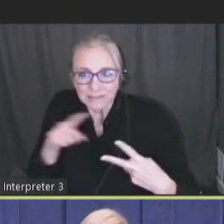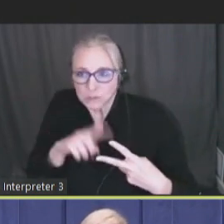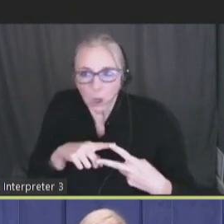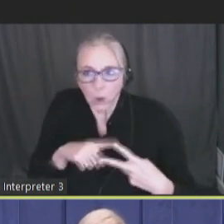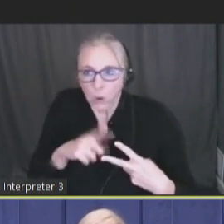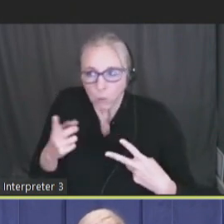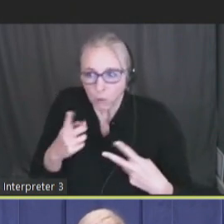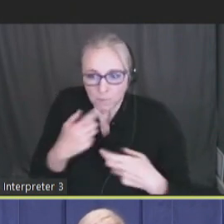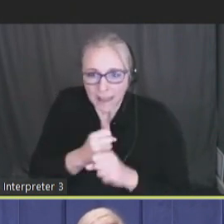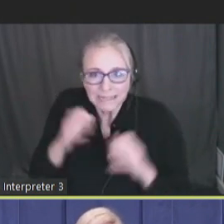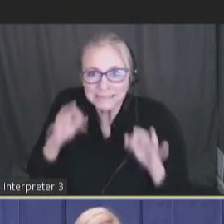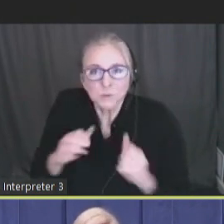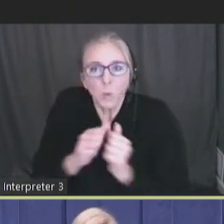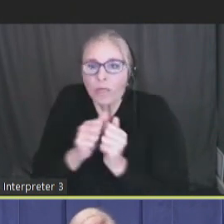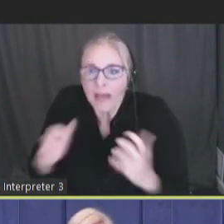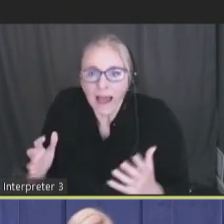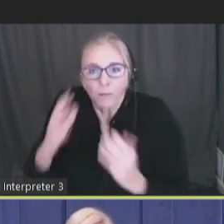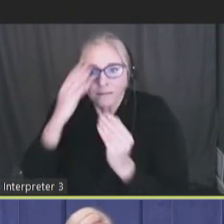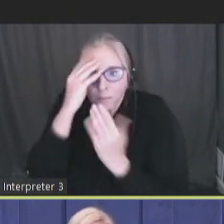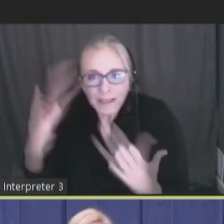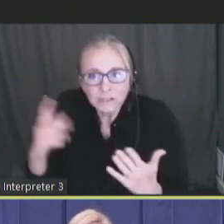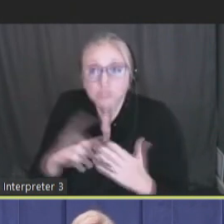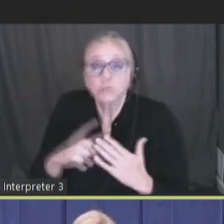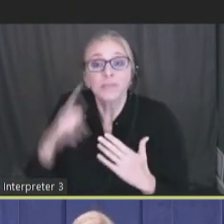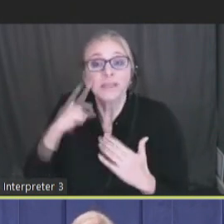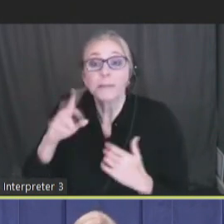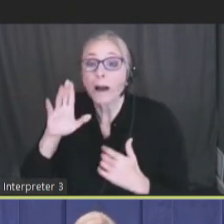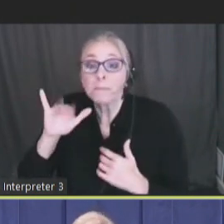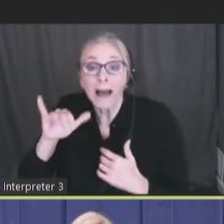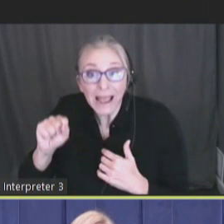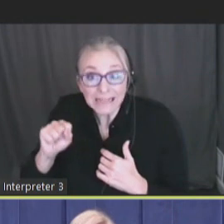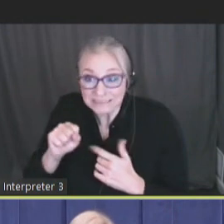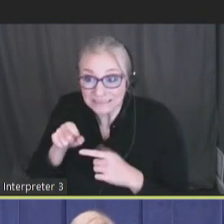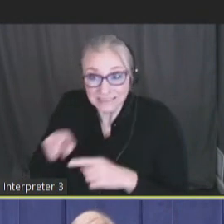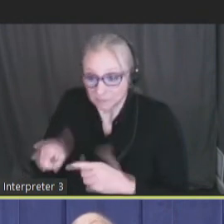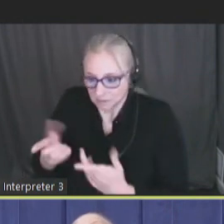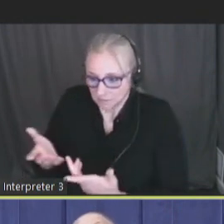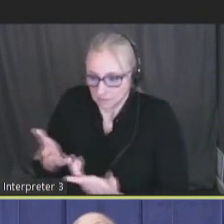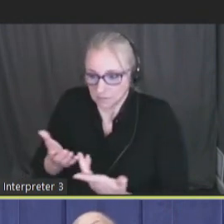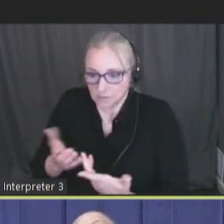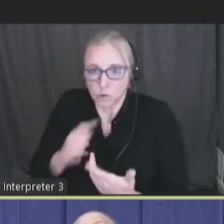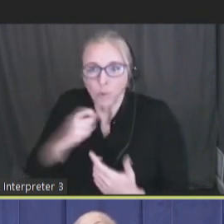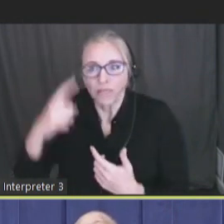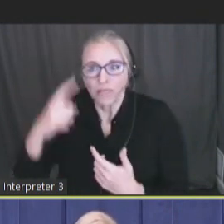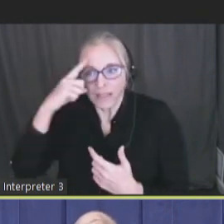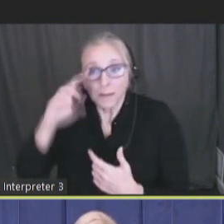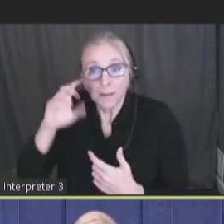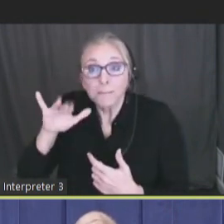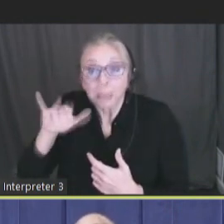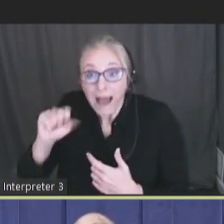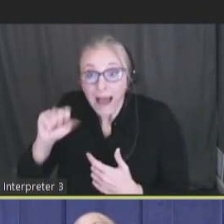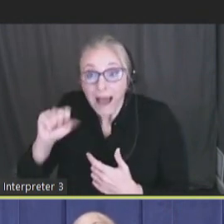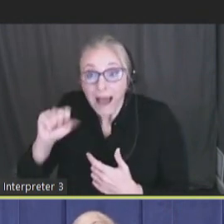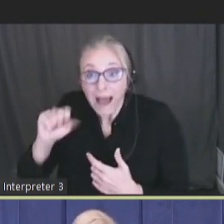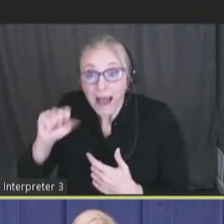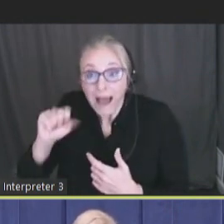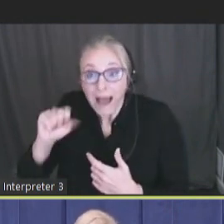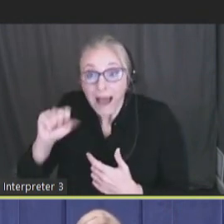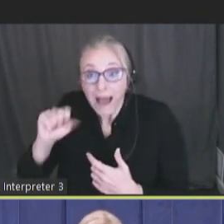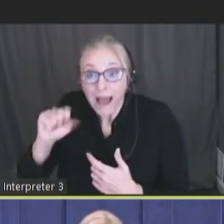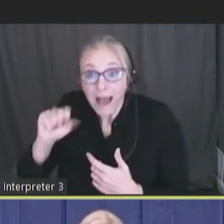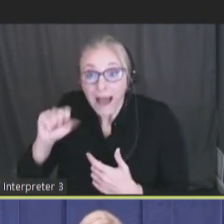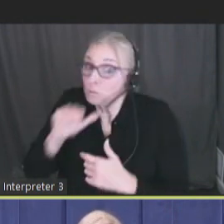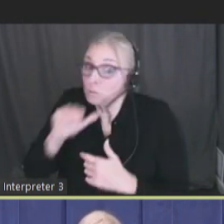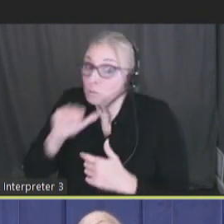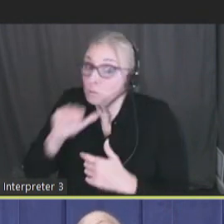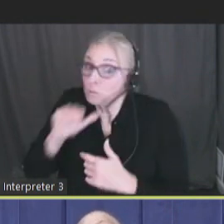uninformed decisions. We often think about the bias in the data we have, but we don't think enough about the bias driven by the data we don't have. And to me,